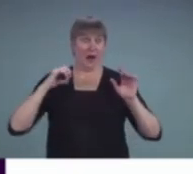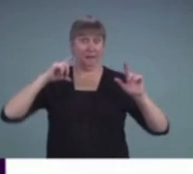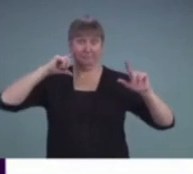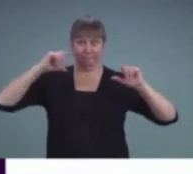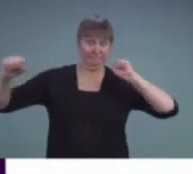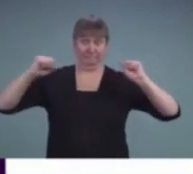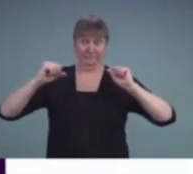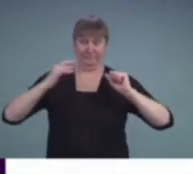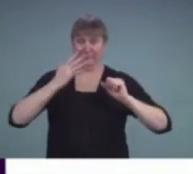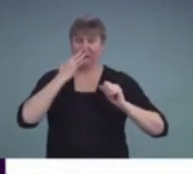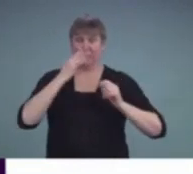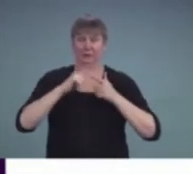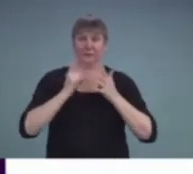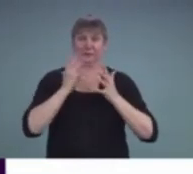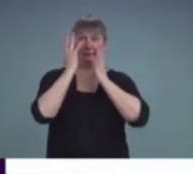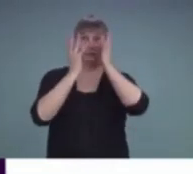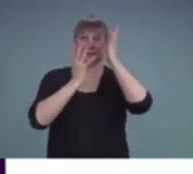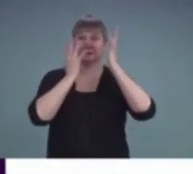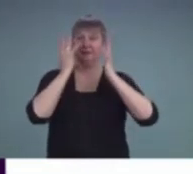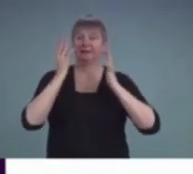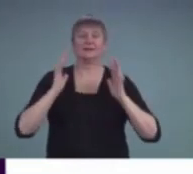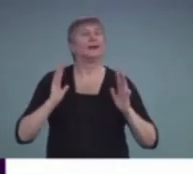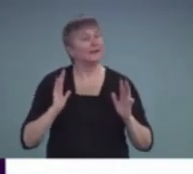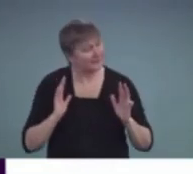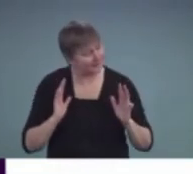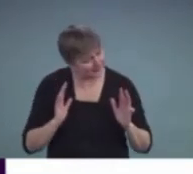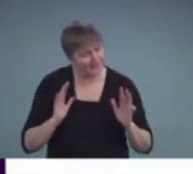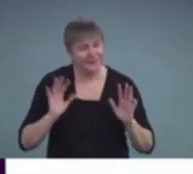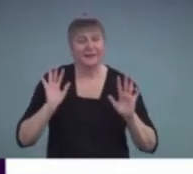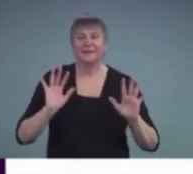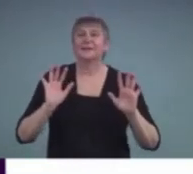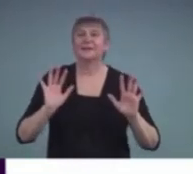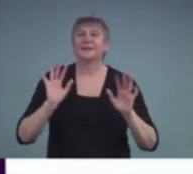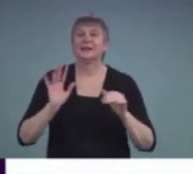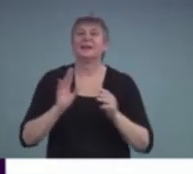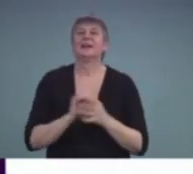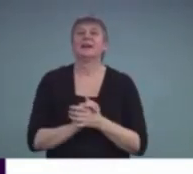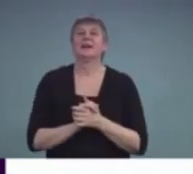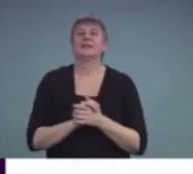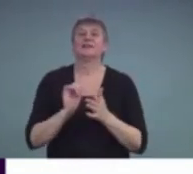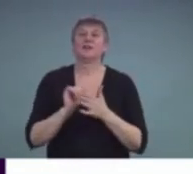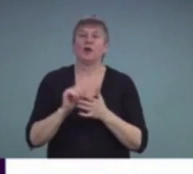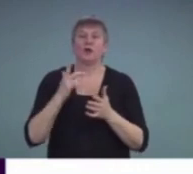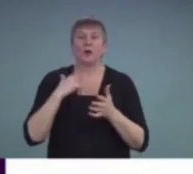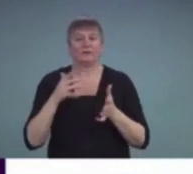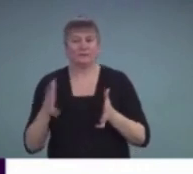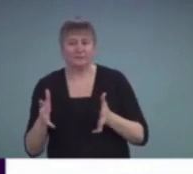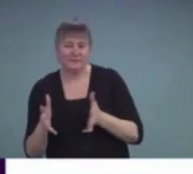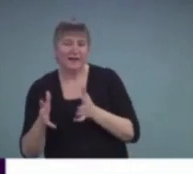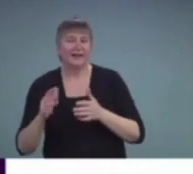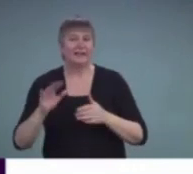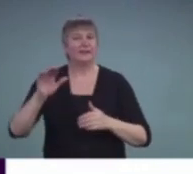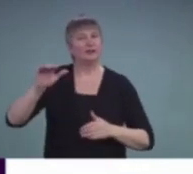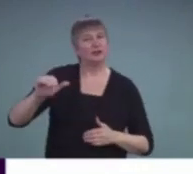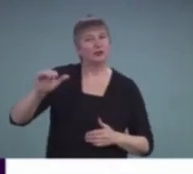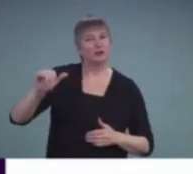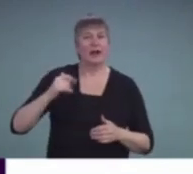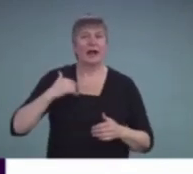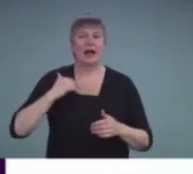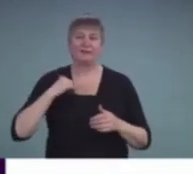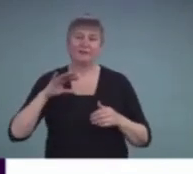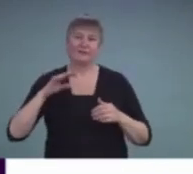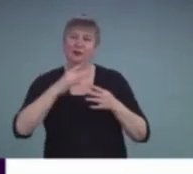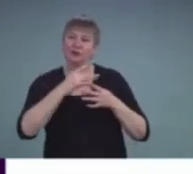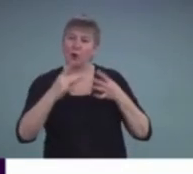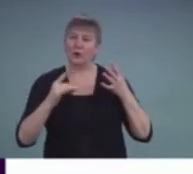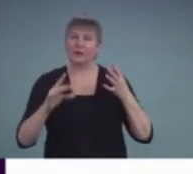aid? But it goes back to having a voice and a choice for children in the decisions that we make about them. And it's more